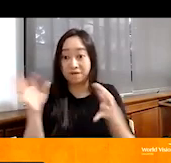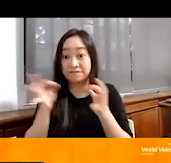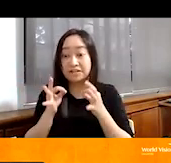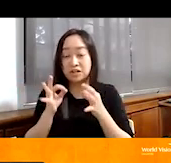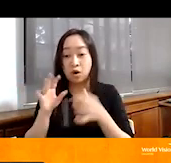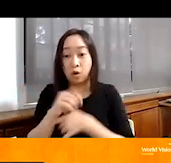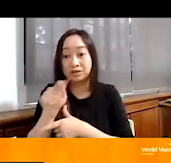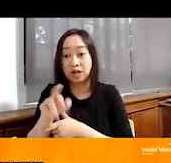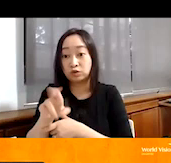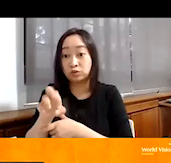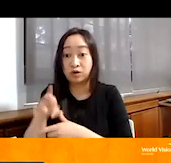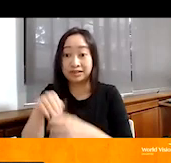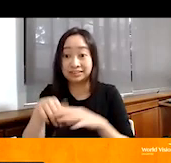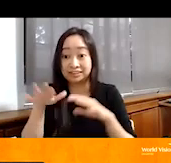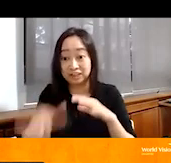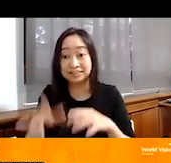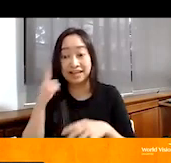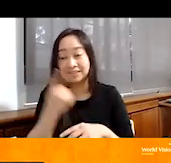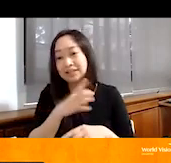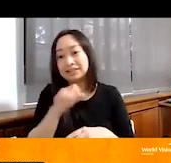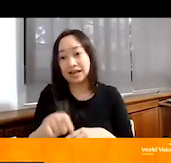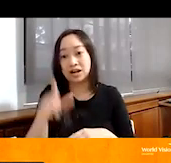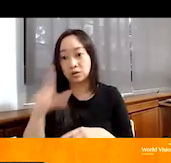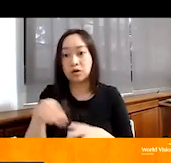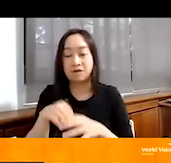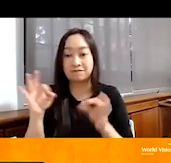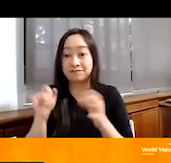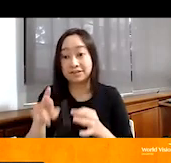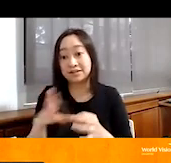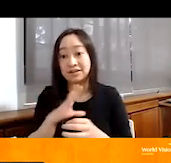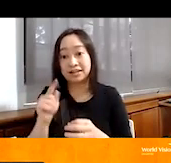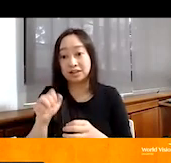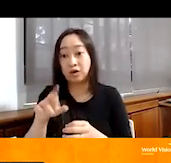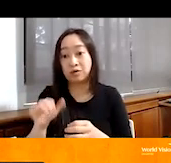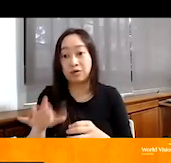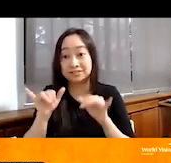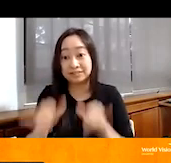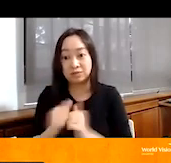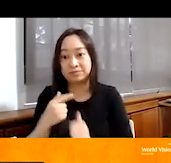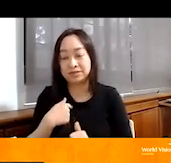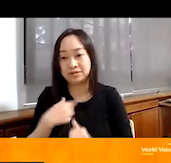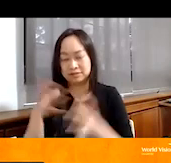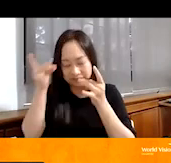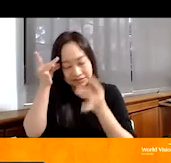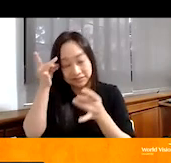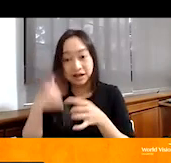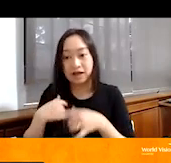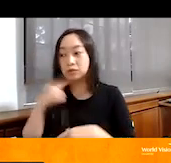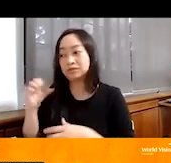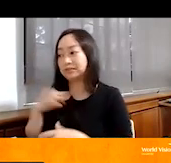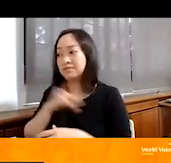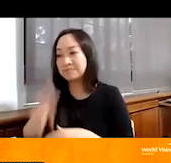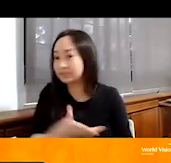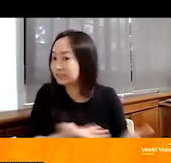child's eyes. And that look of fear and terror has stayed with me. And I turned to our staff and I was like, we have to get her